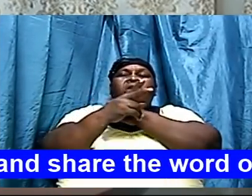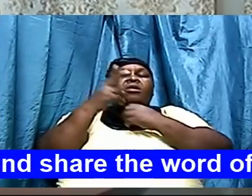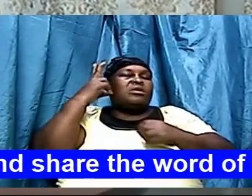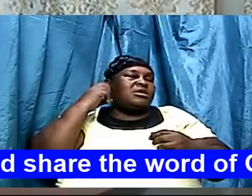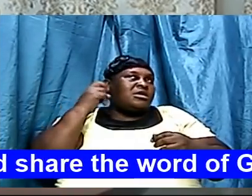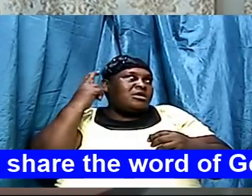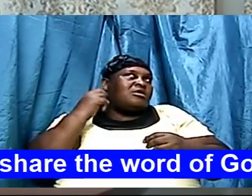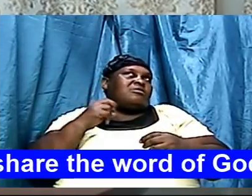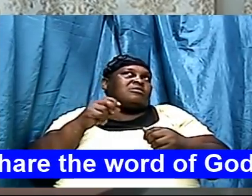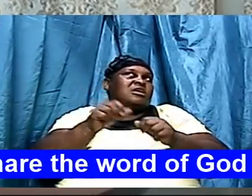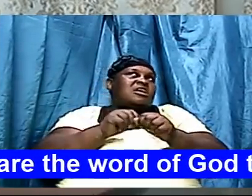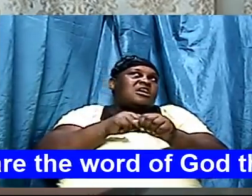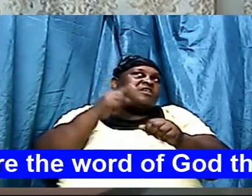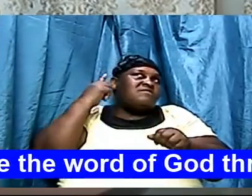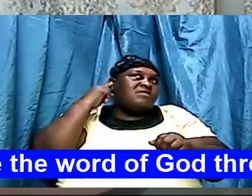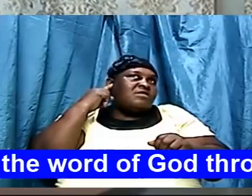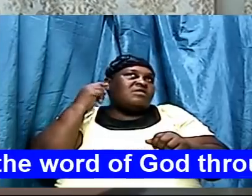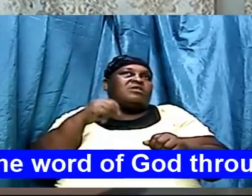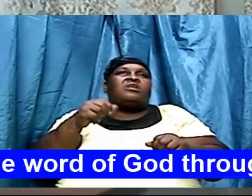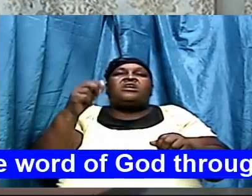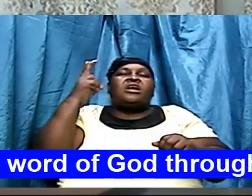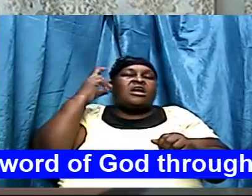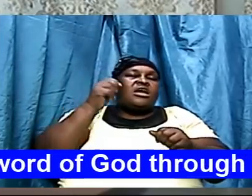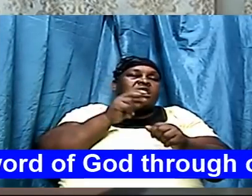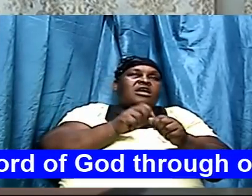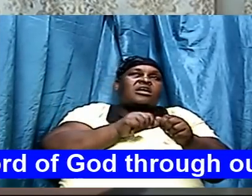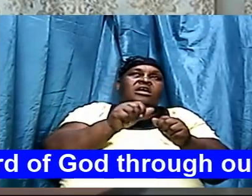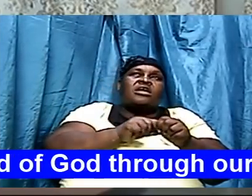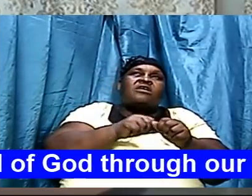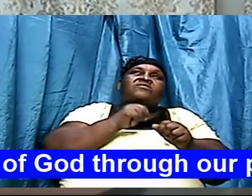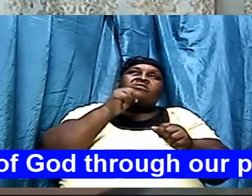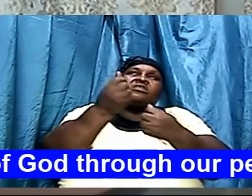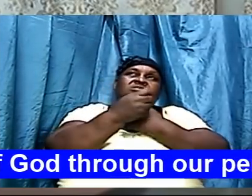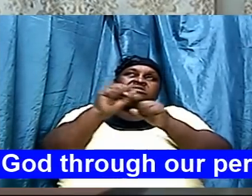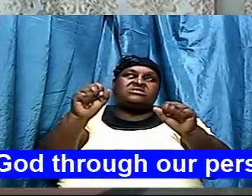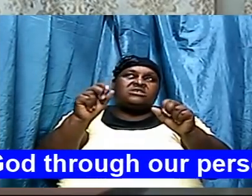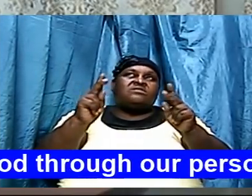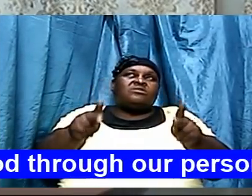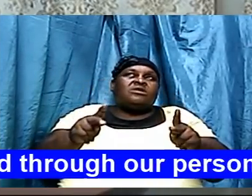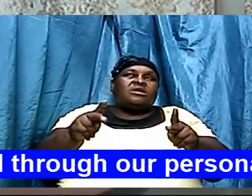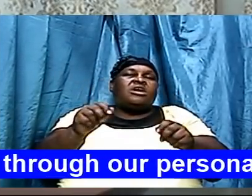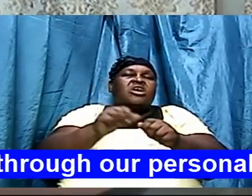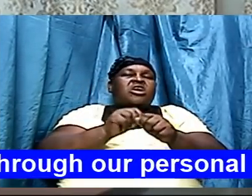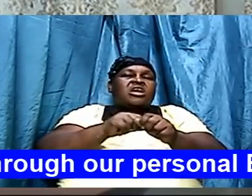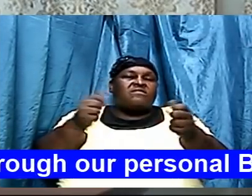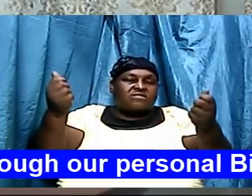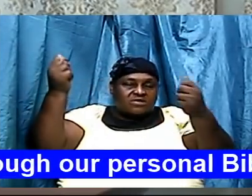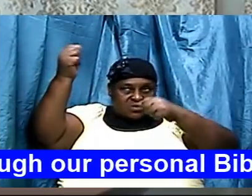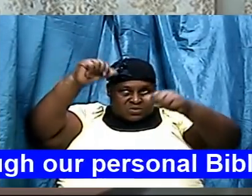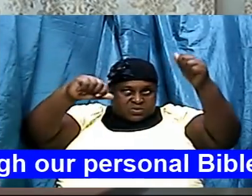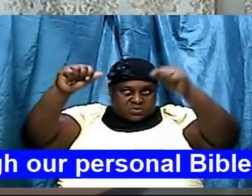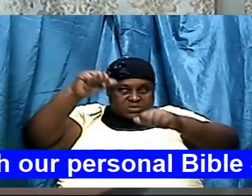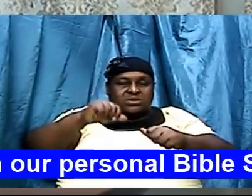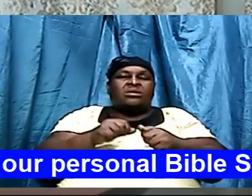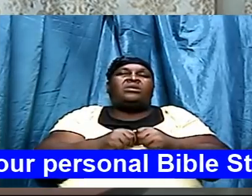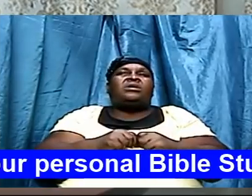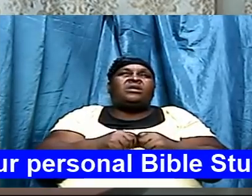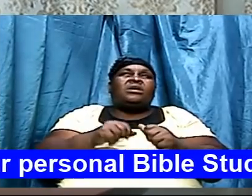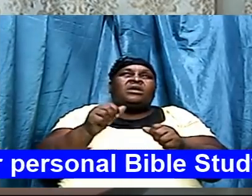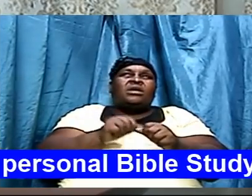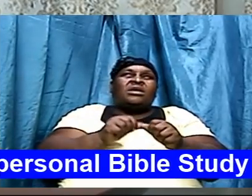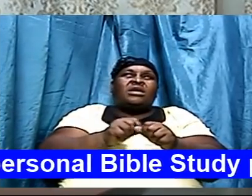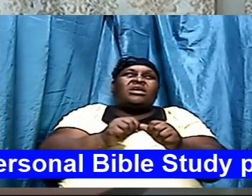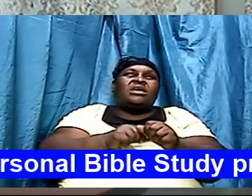ears every unsaved person that will be on this session every daughter every skeptic mind hallelujah